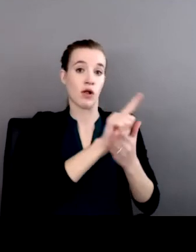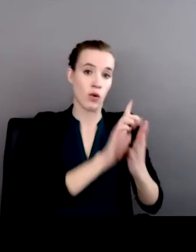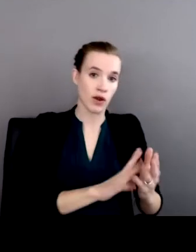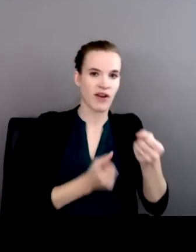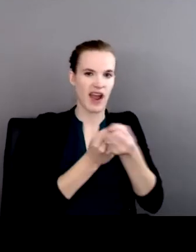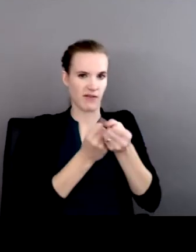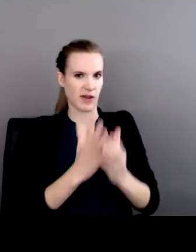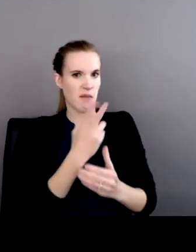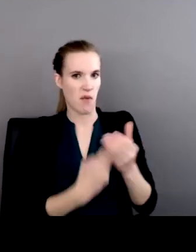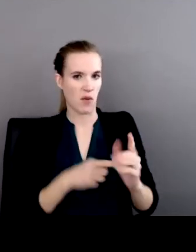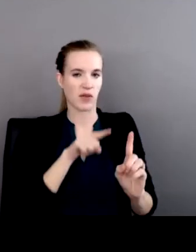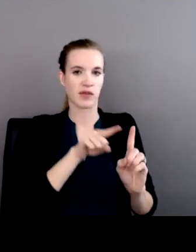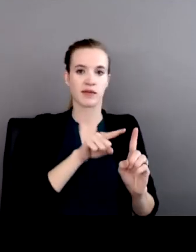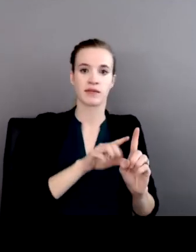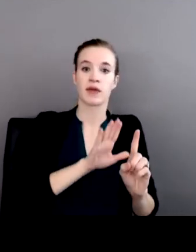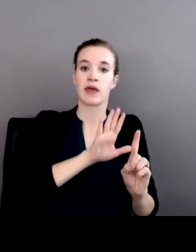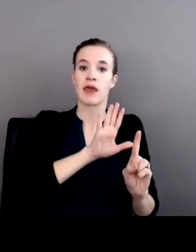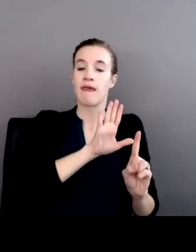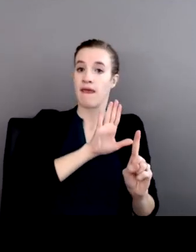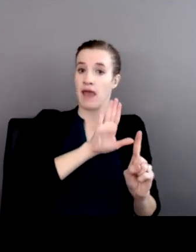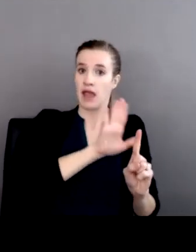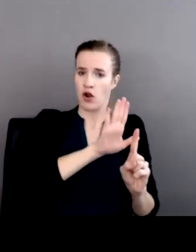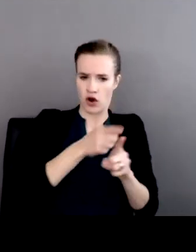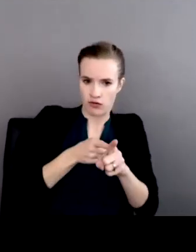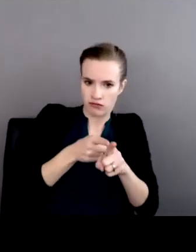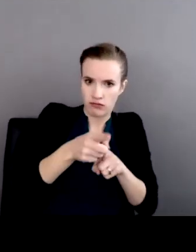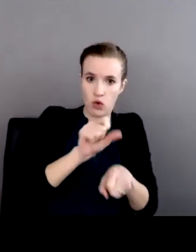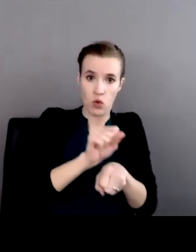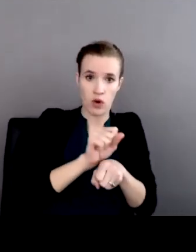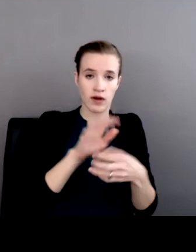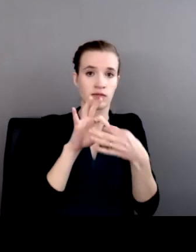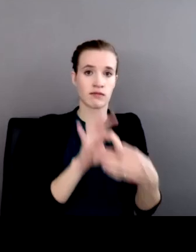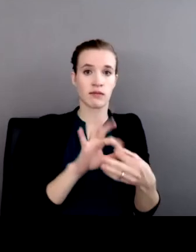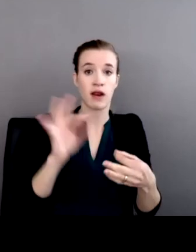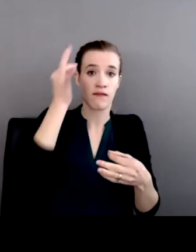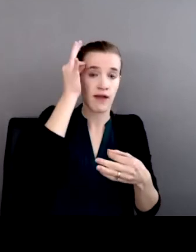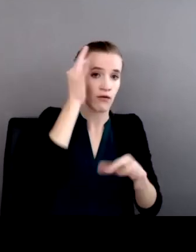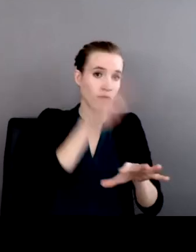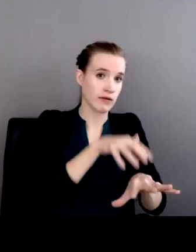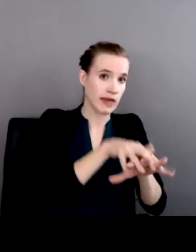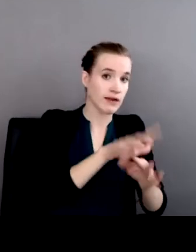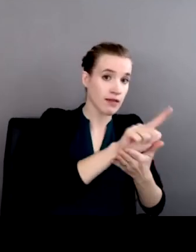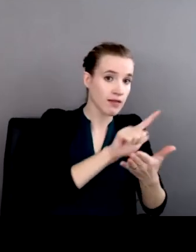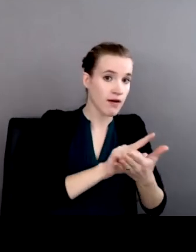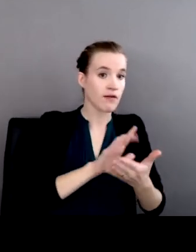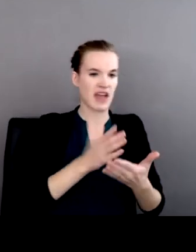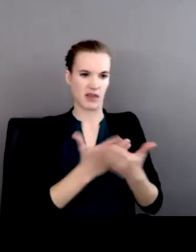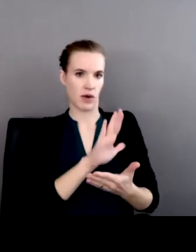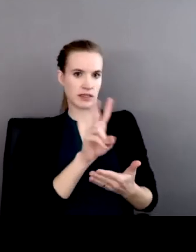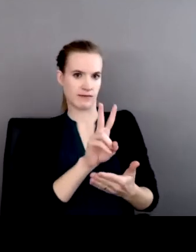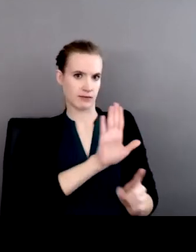her scholarship is particularly on the intersection of federal Indian law and victims rights and using indigenous feminist